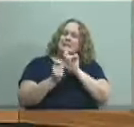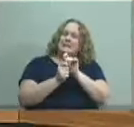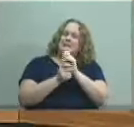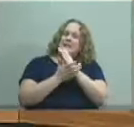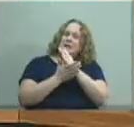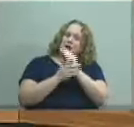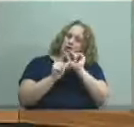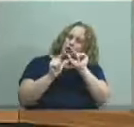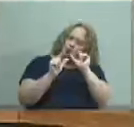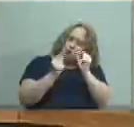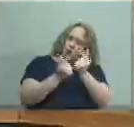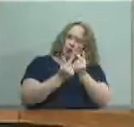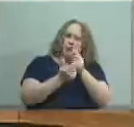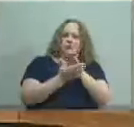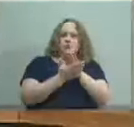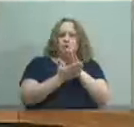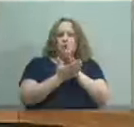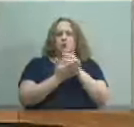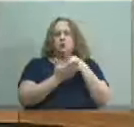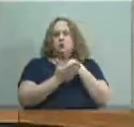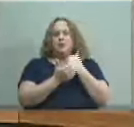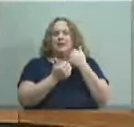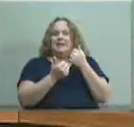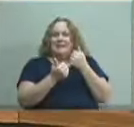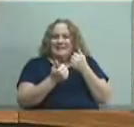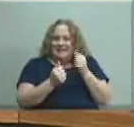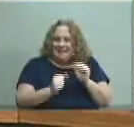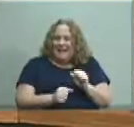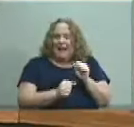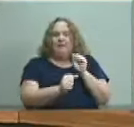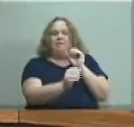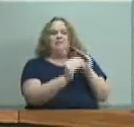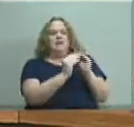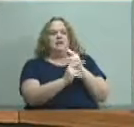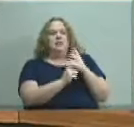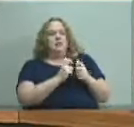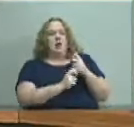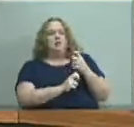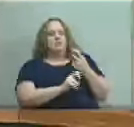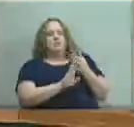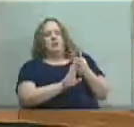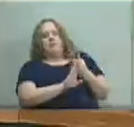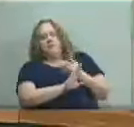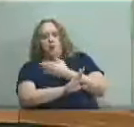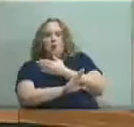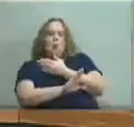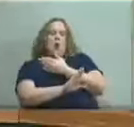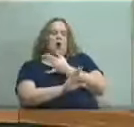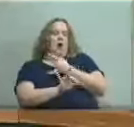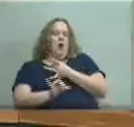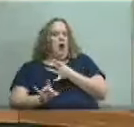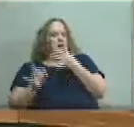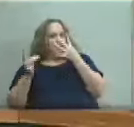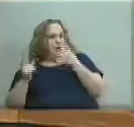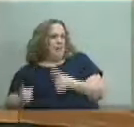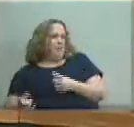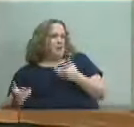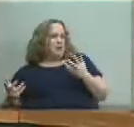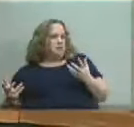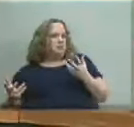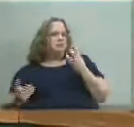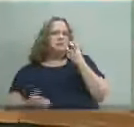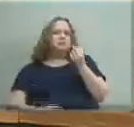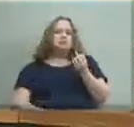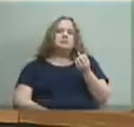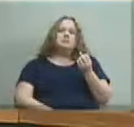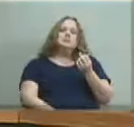that we can write the train before we have an issue furthermore i'm actually on the other side of this looking at